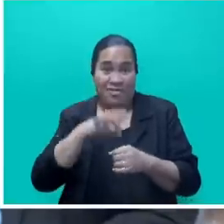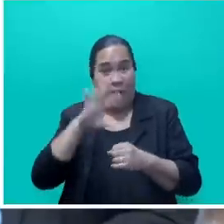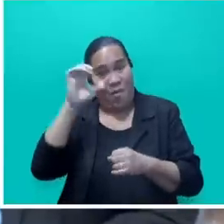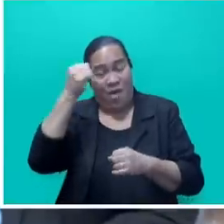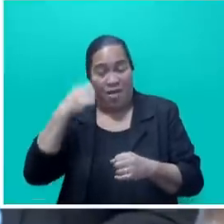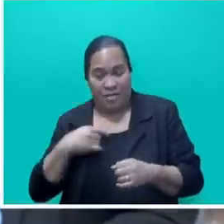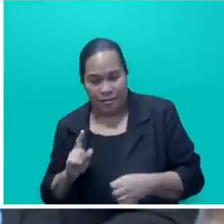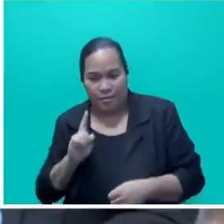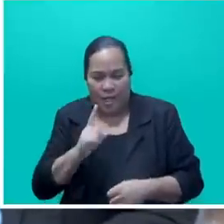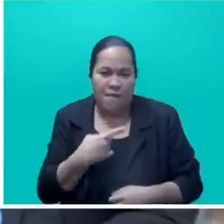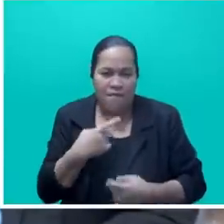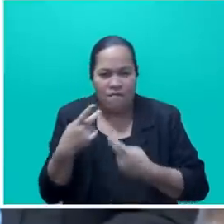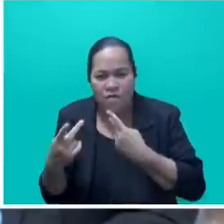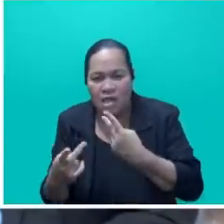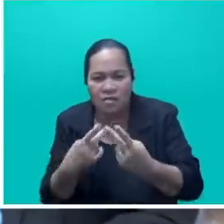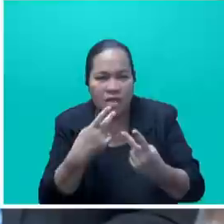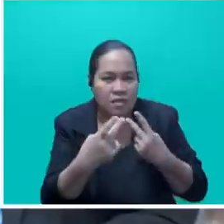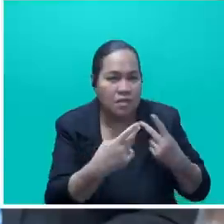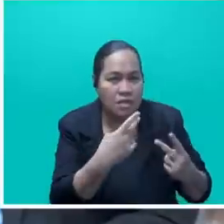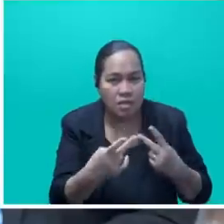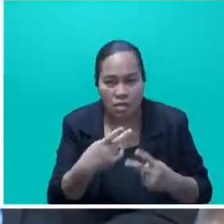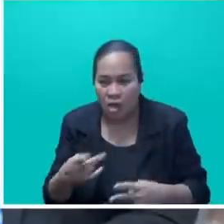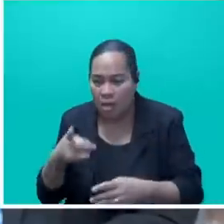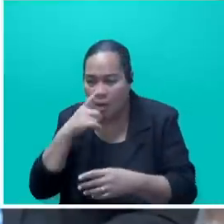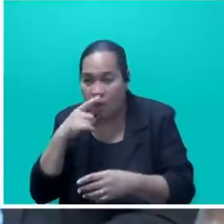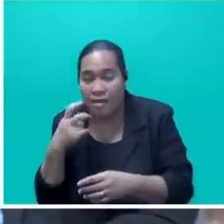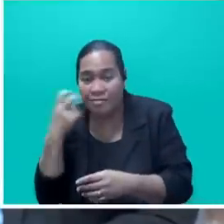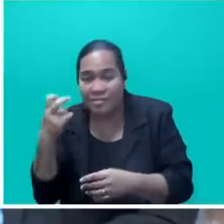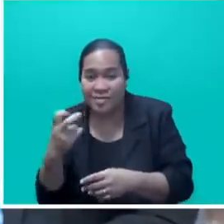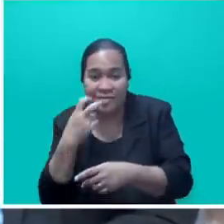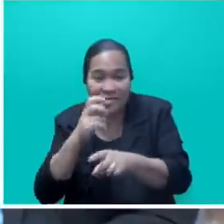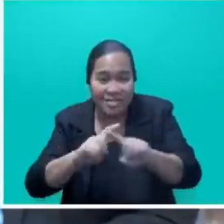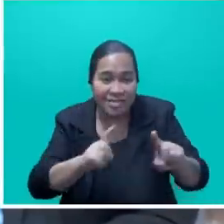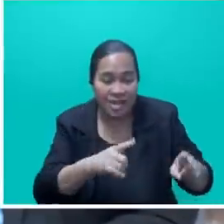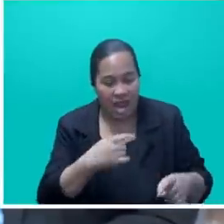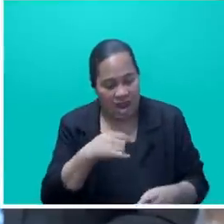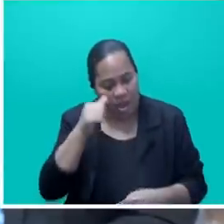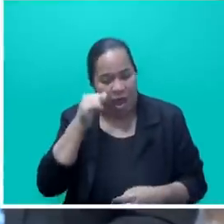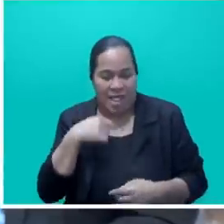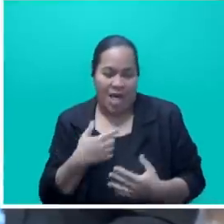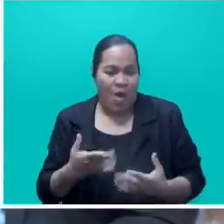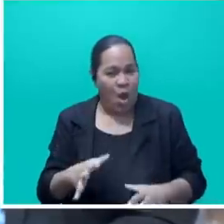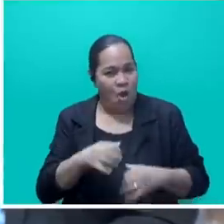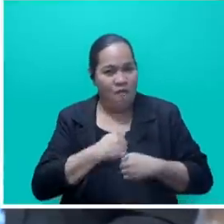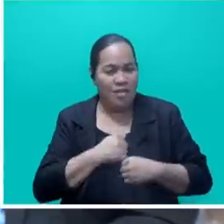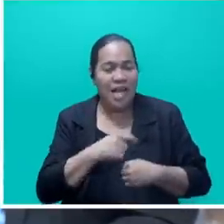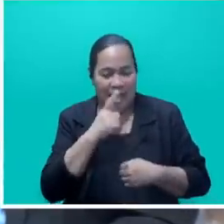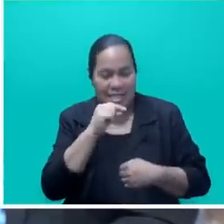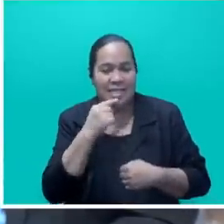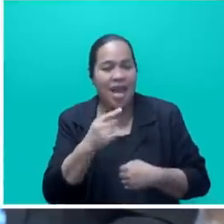many tourism stakeholders. I can say with lot of confidence that we are now in a new era of economic development.